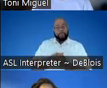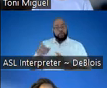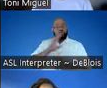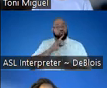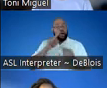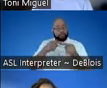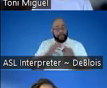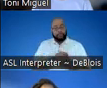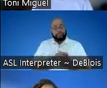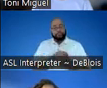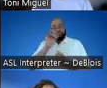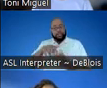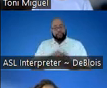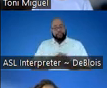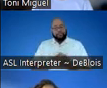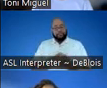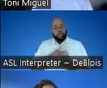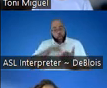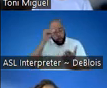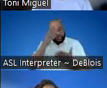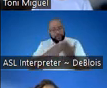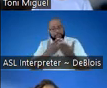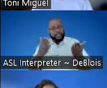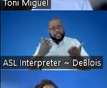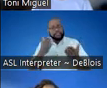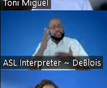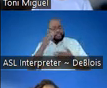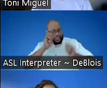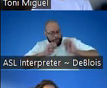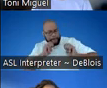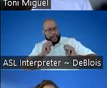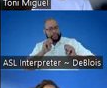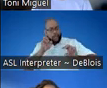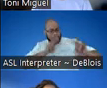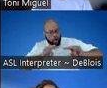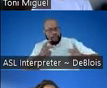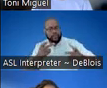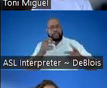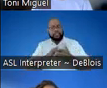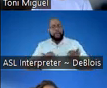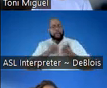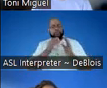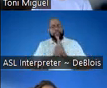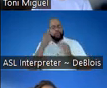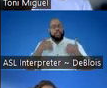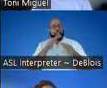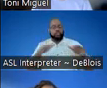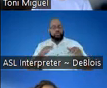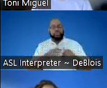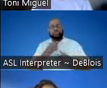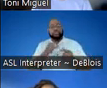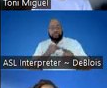you talked about that learning some of these things, experimenting, observing and observing is important skills for young children,